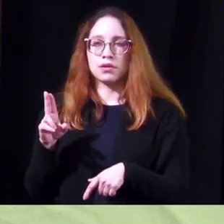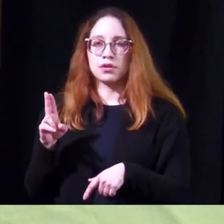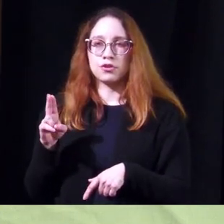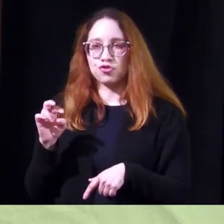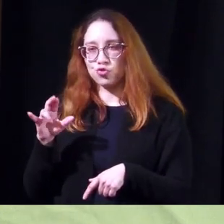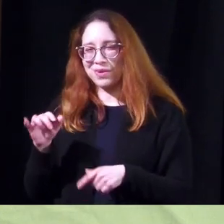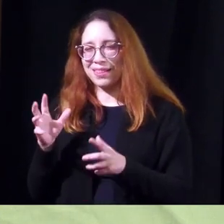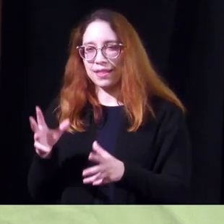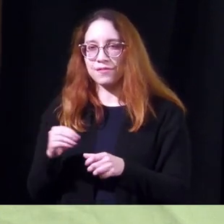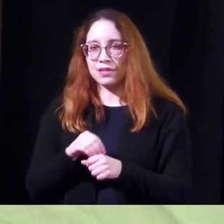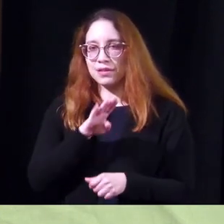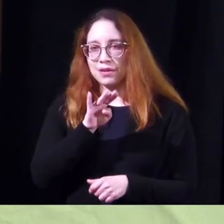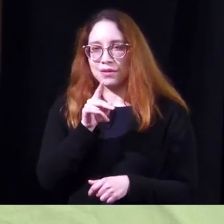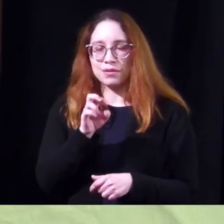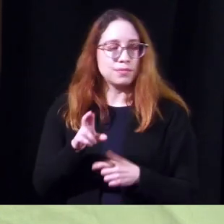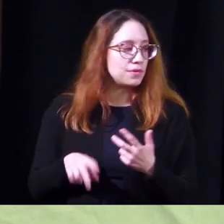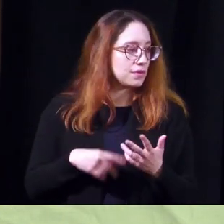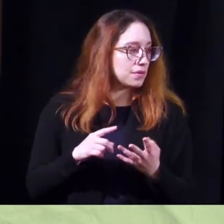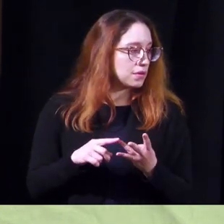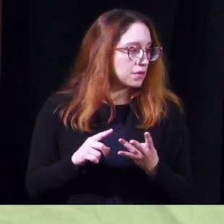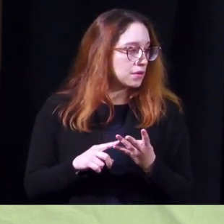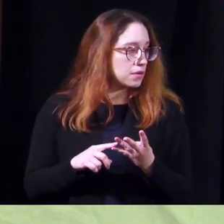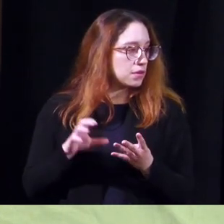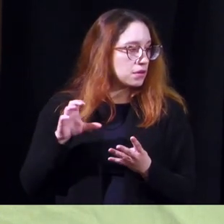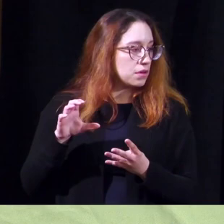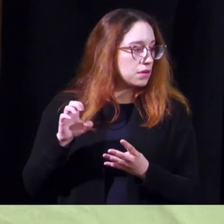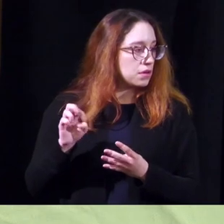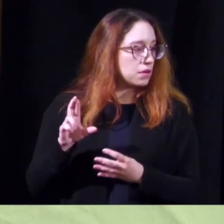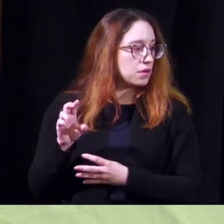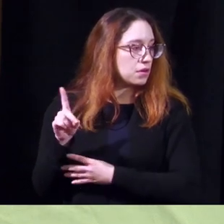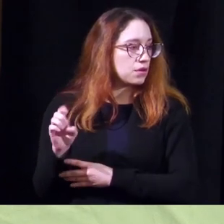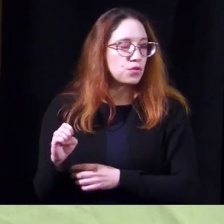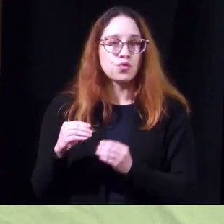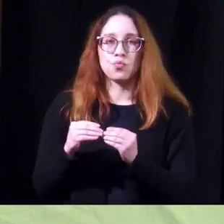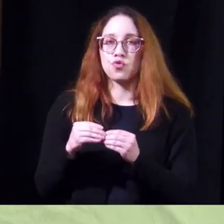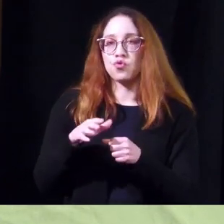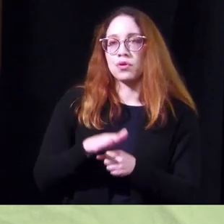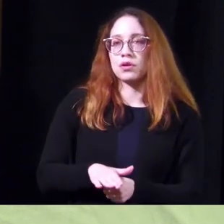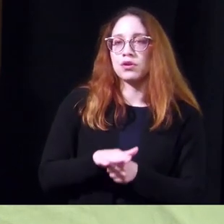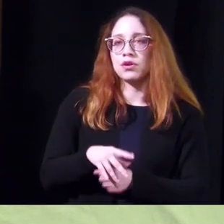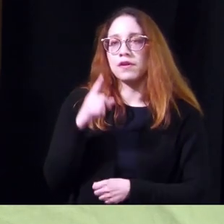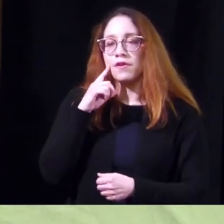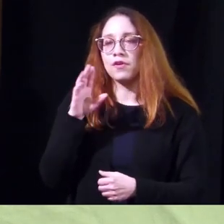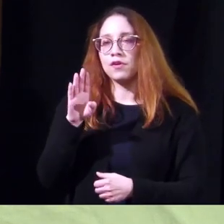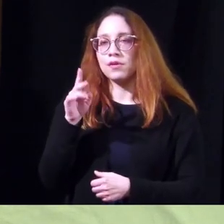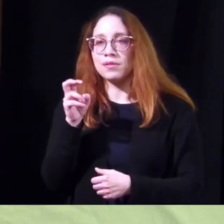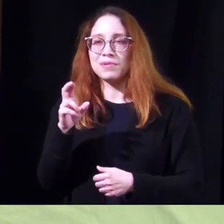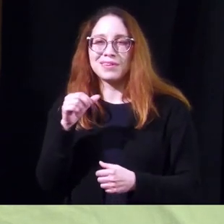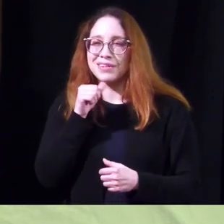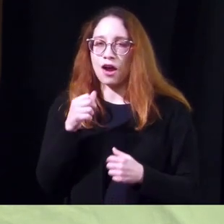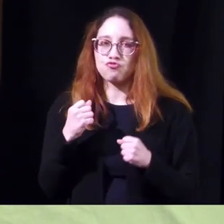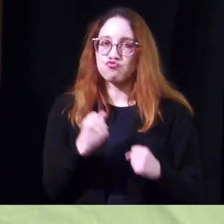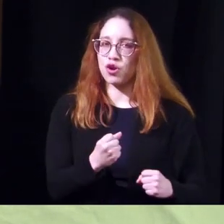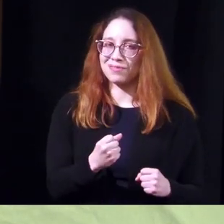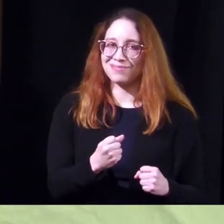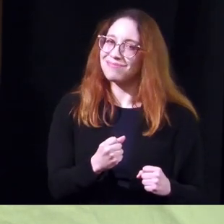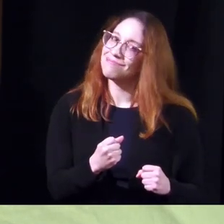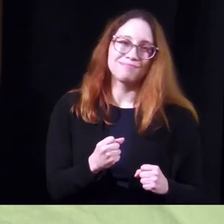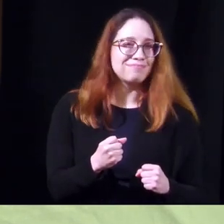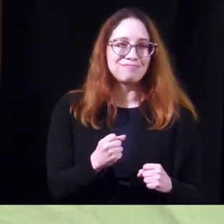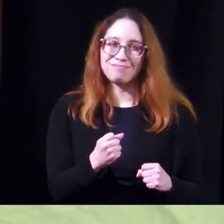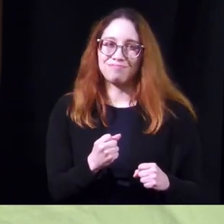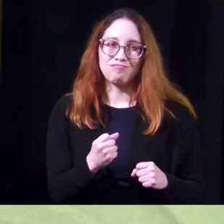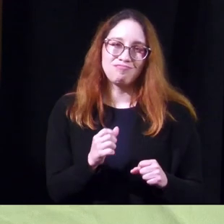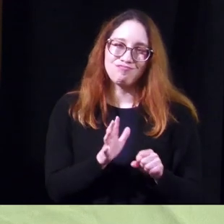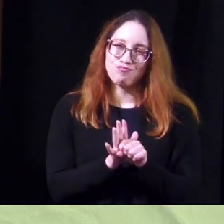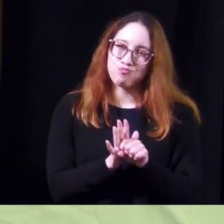behind crudae is when patients have to create more pressure for a bladder that is not very strong doesn't have a strong